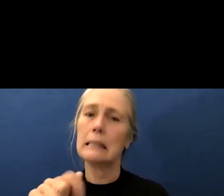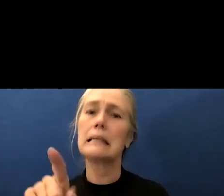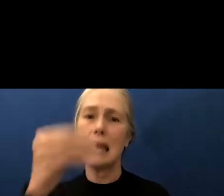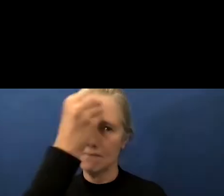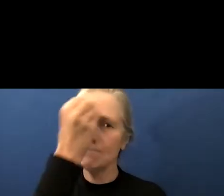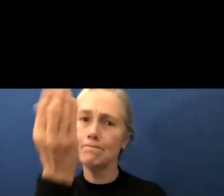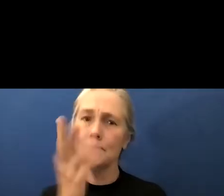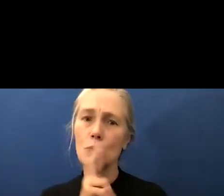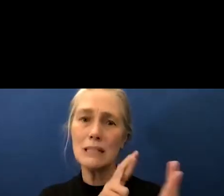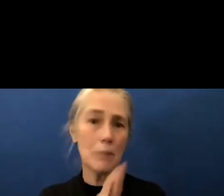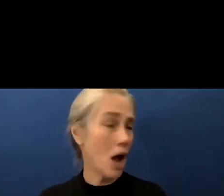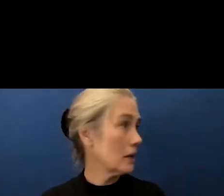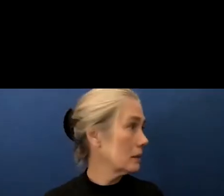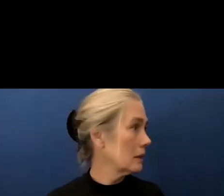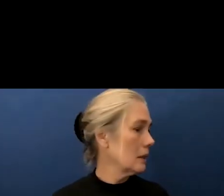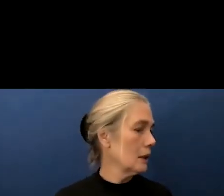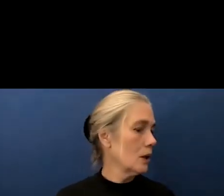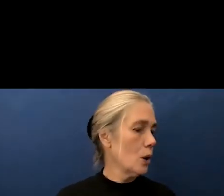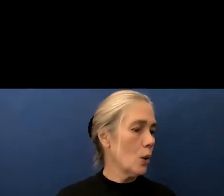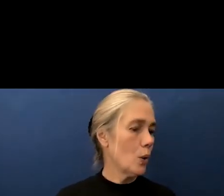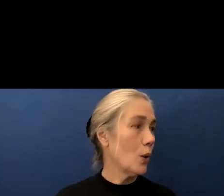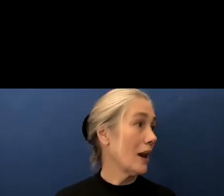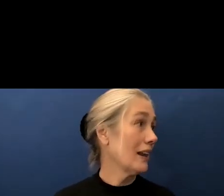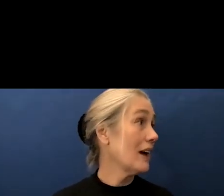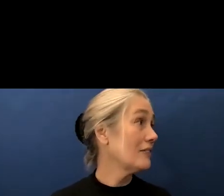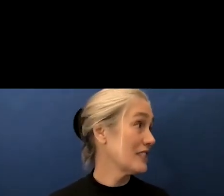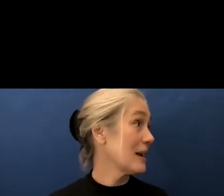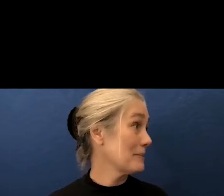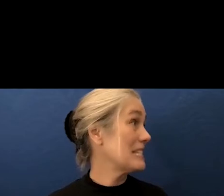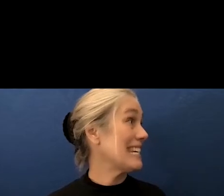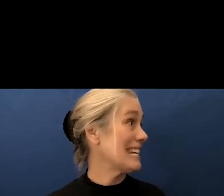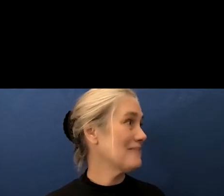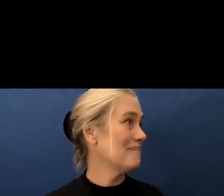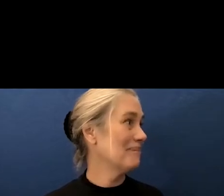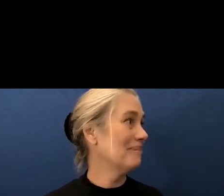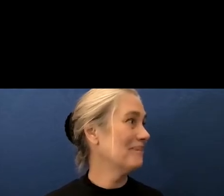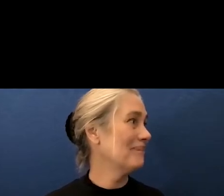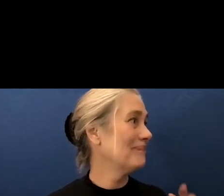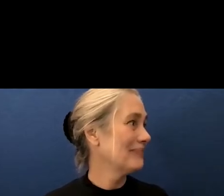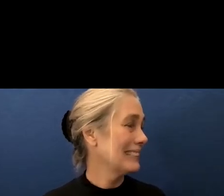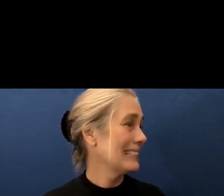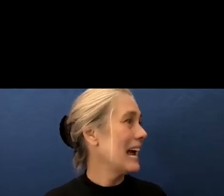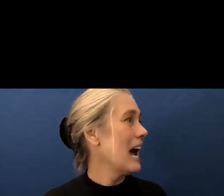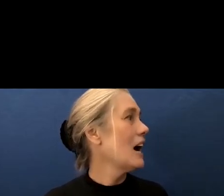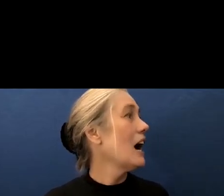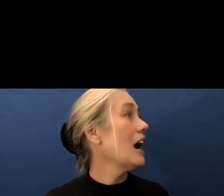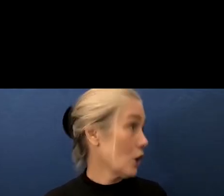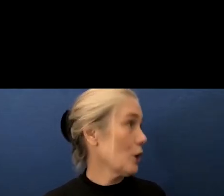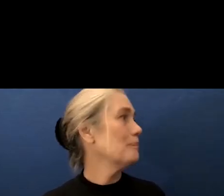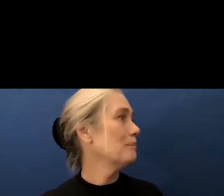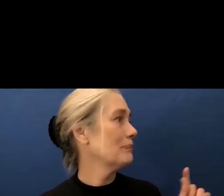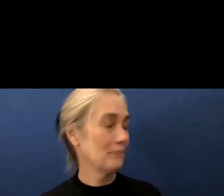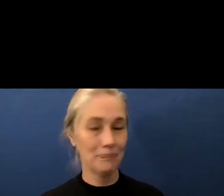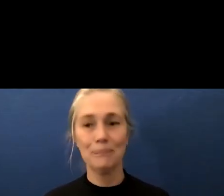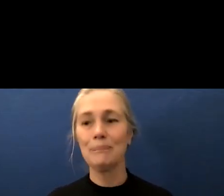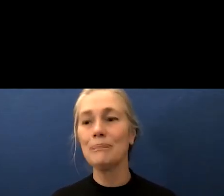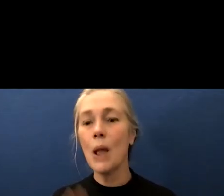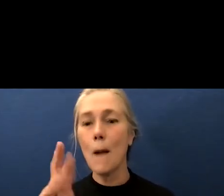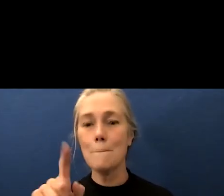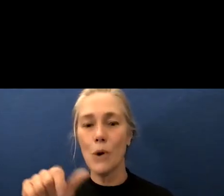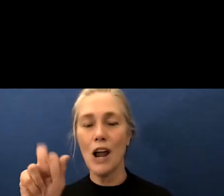think our next speaker is brian brian can you please state your full name